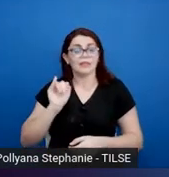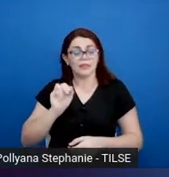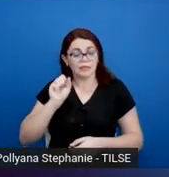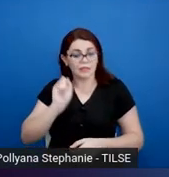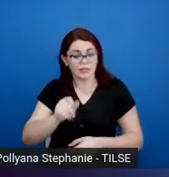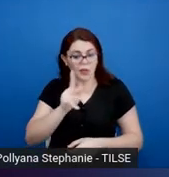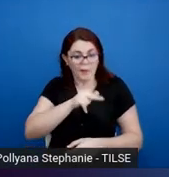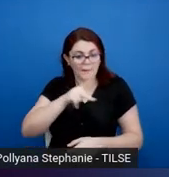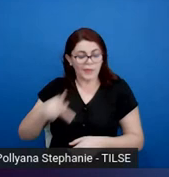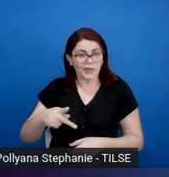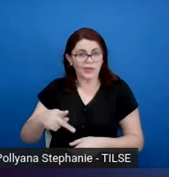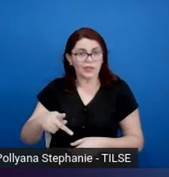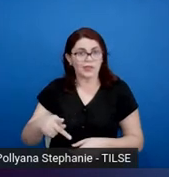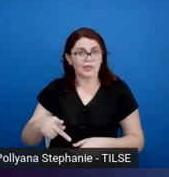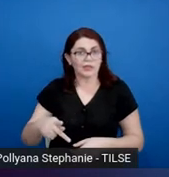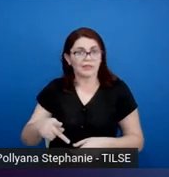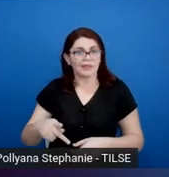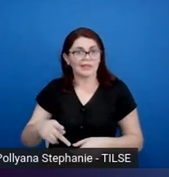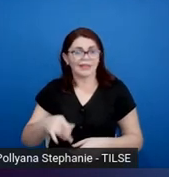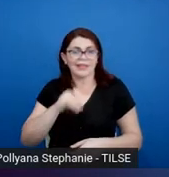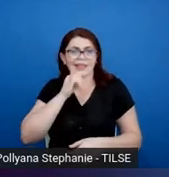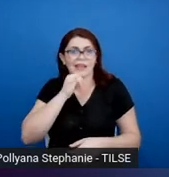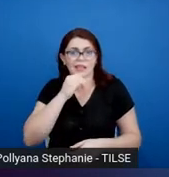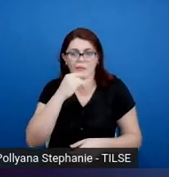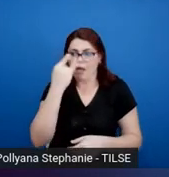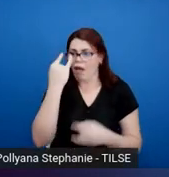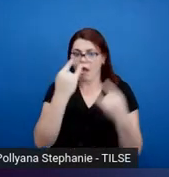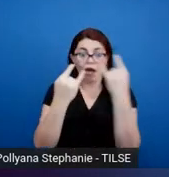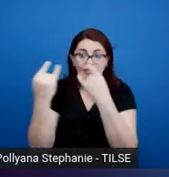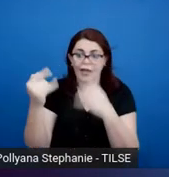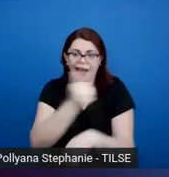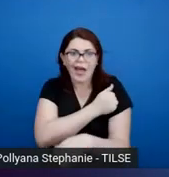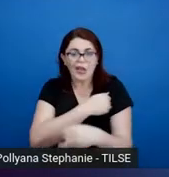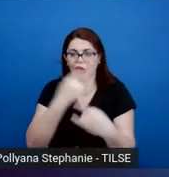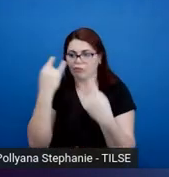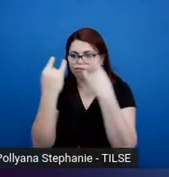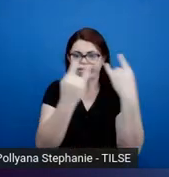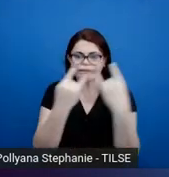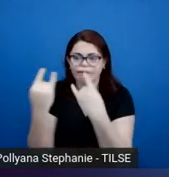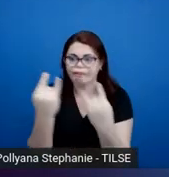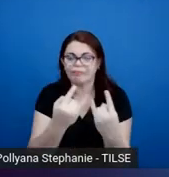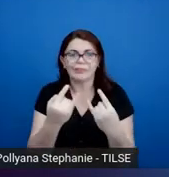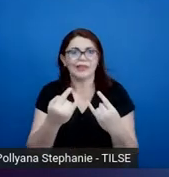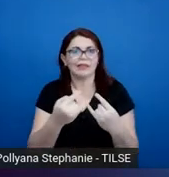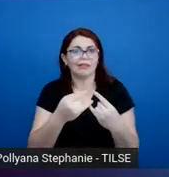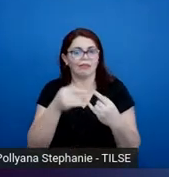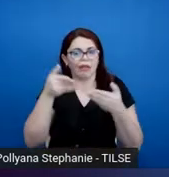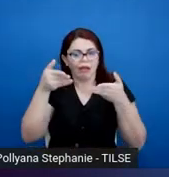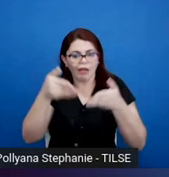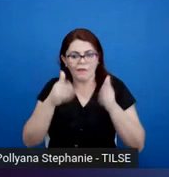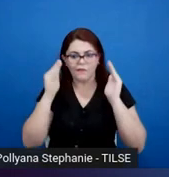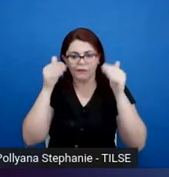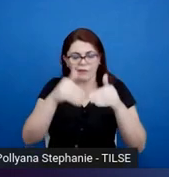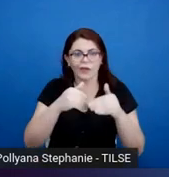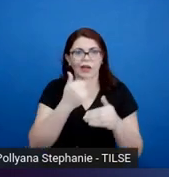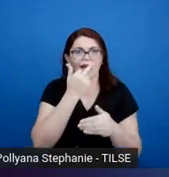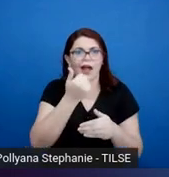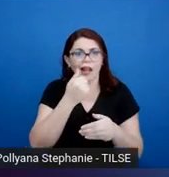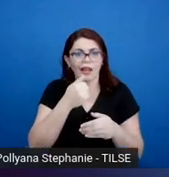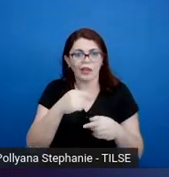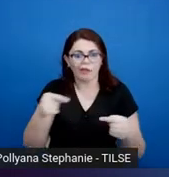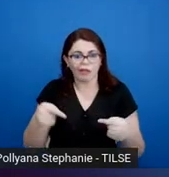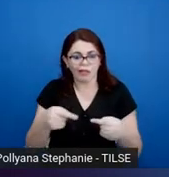attracting the students' attention to the language that's involved with the content